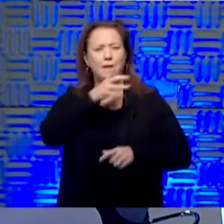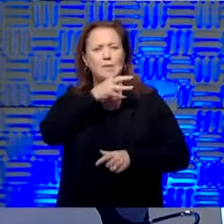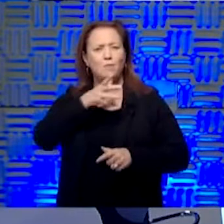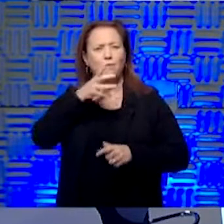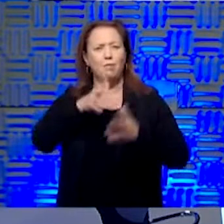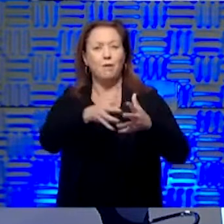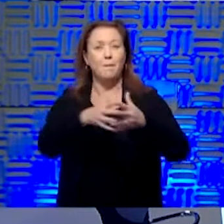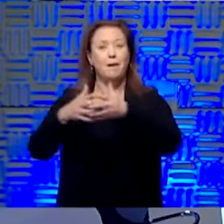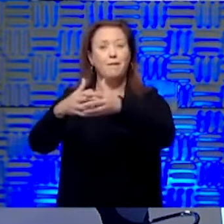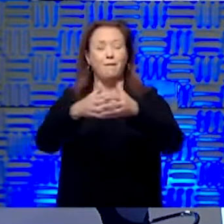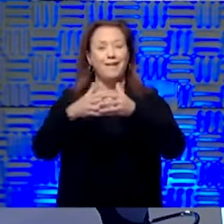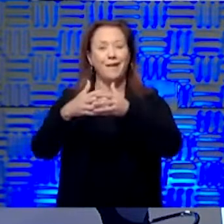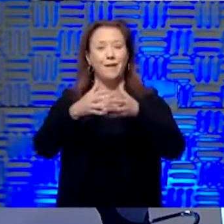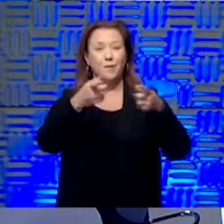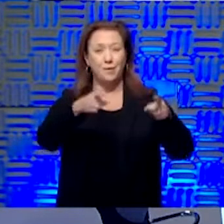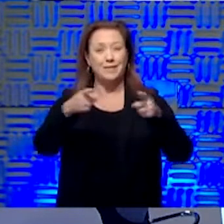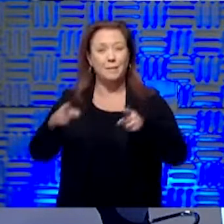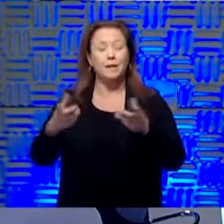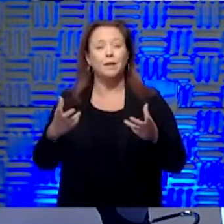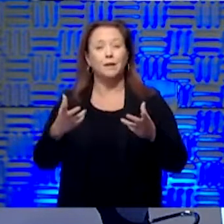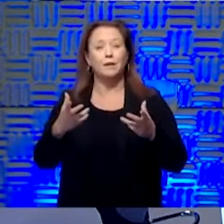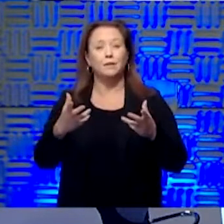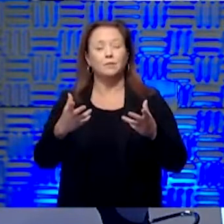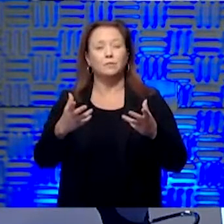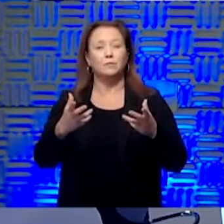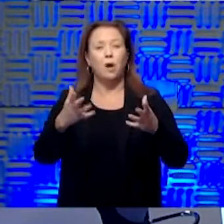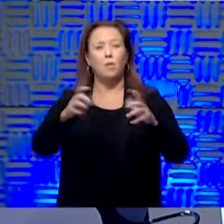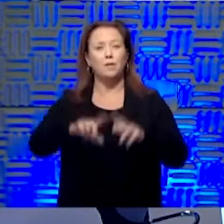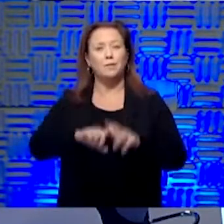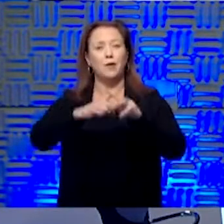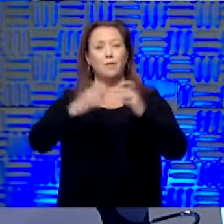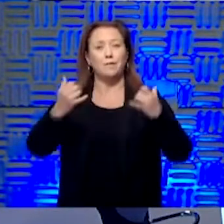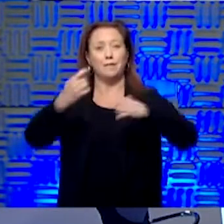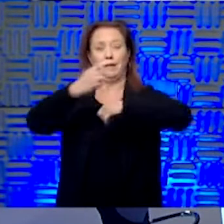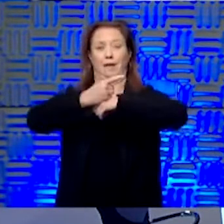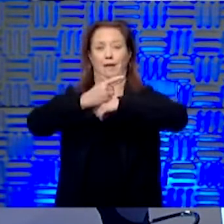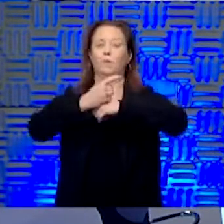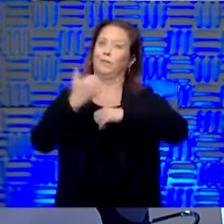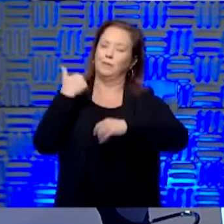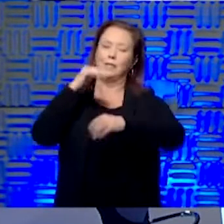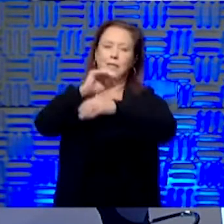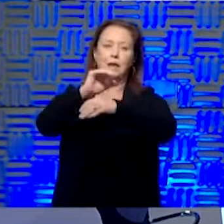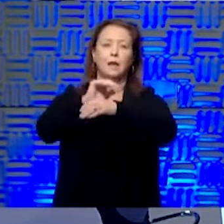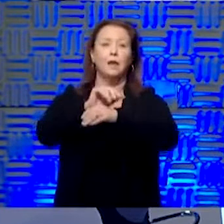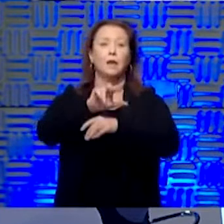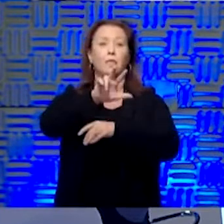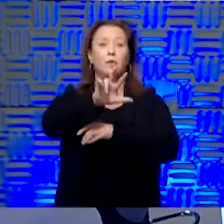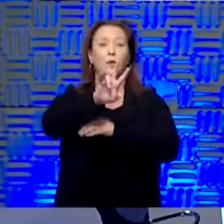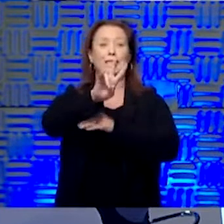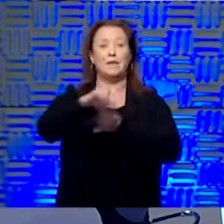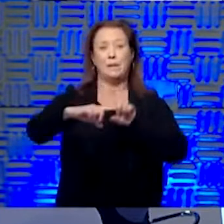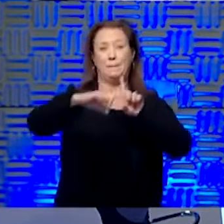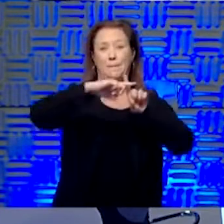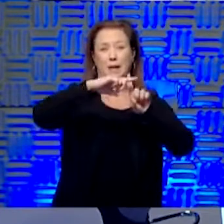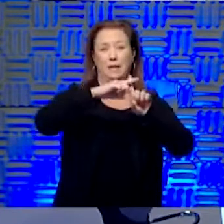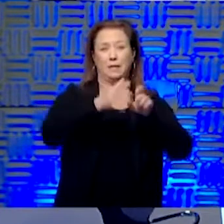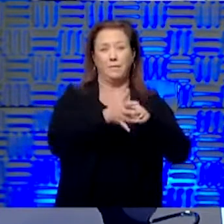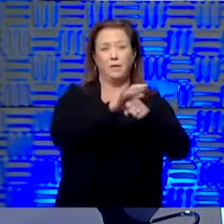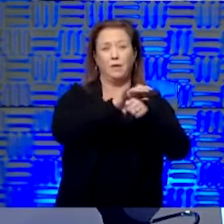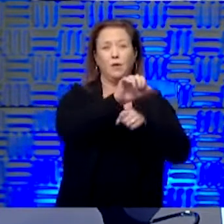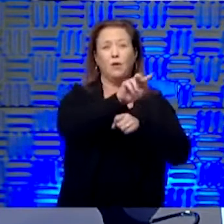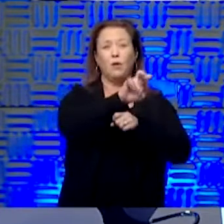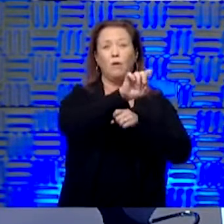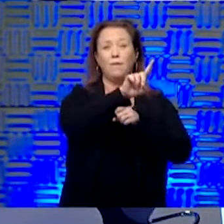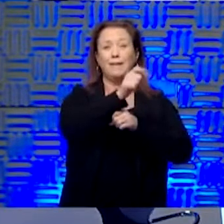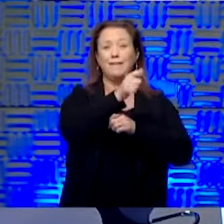America. So I wanted to start out, first of all, just letting you know today or as of last night, we had 37 positive patients with COVID